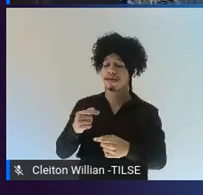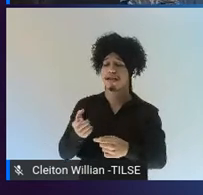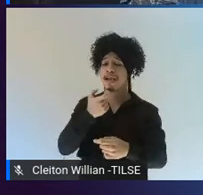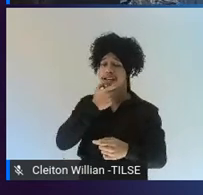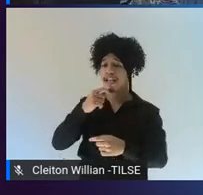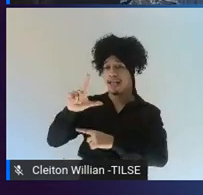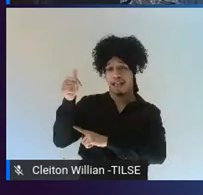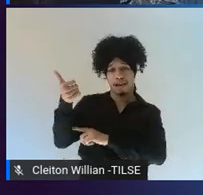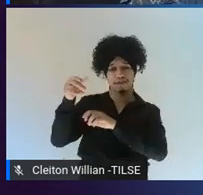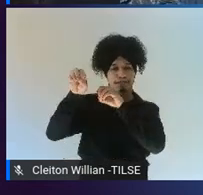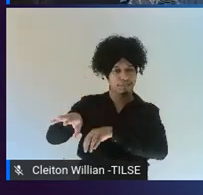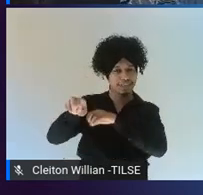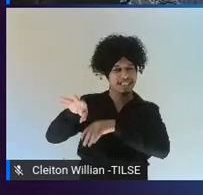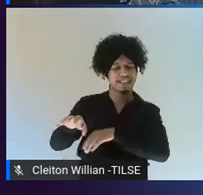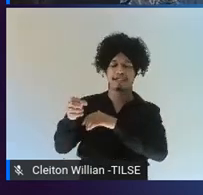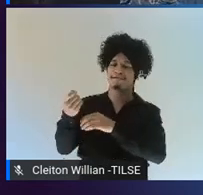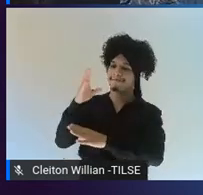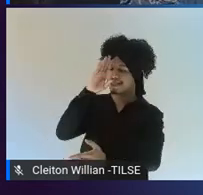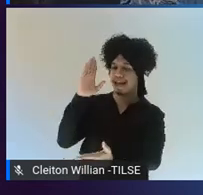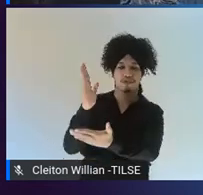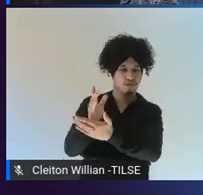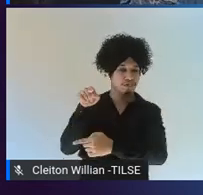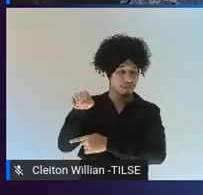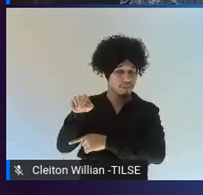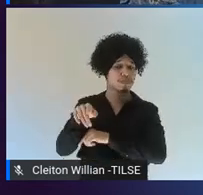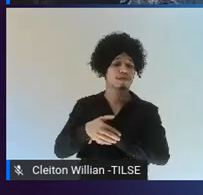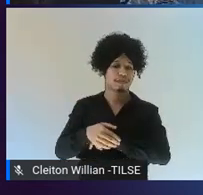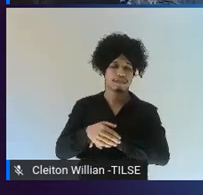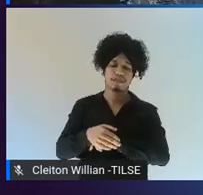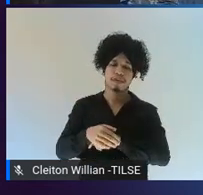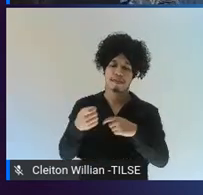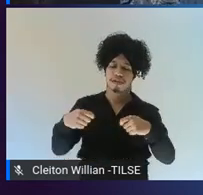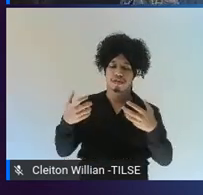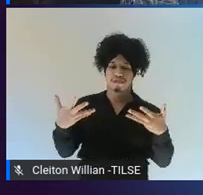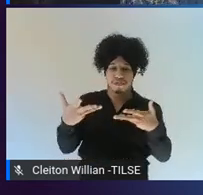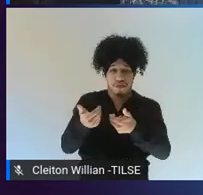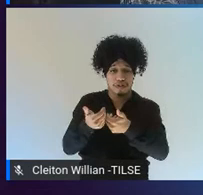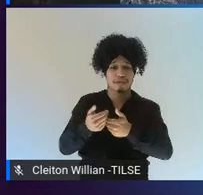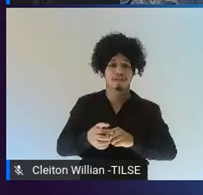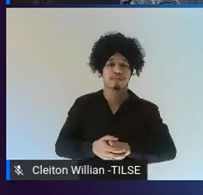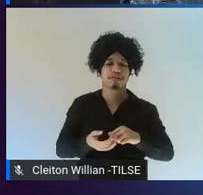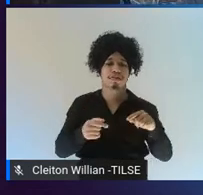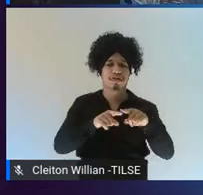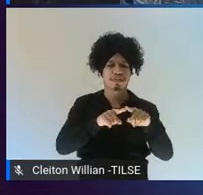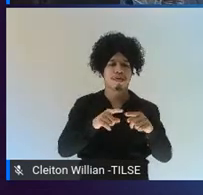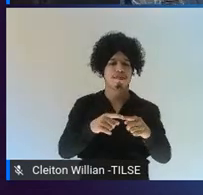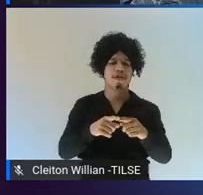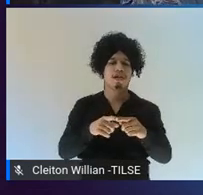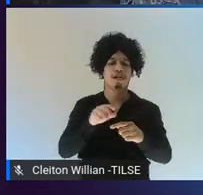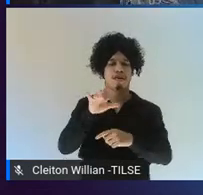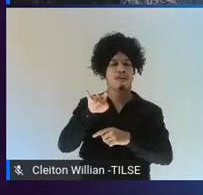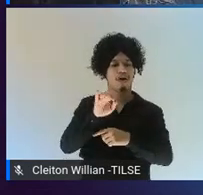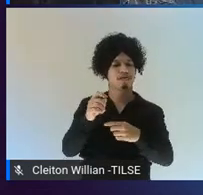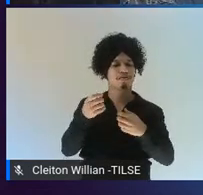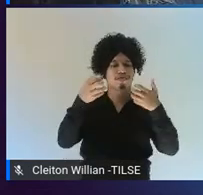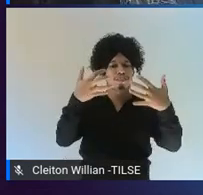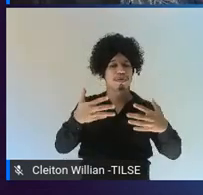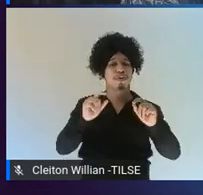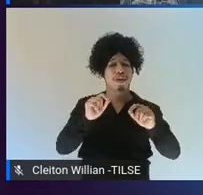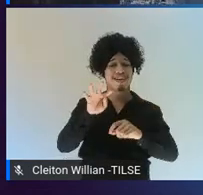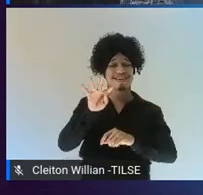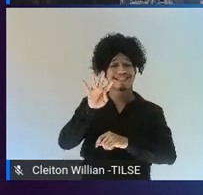And they also, this researcher also came to the conclusion that tandem teaching, it is